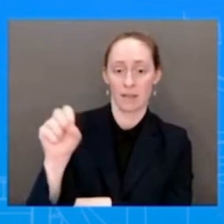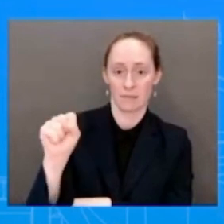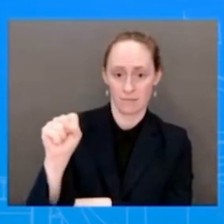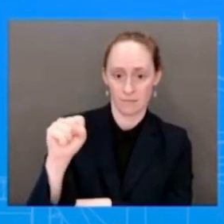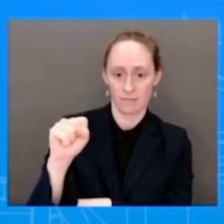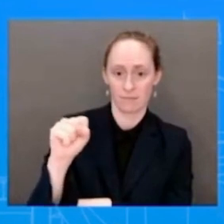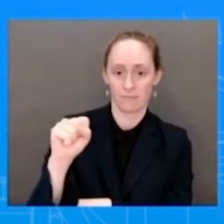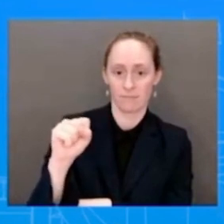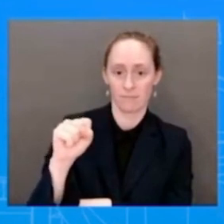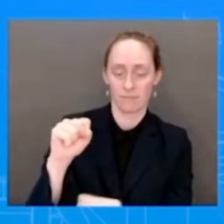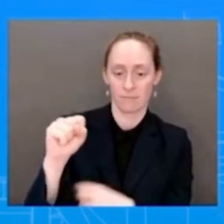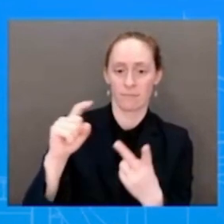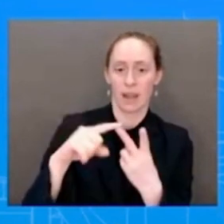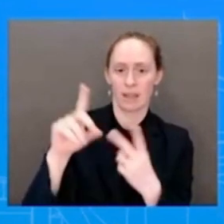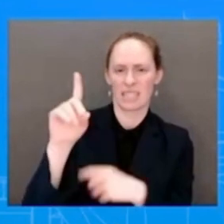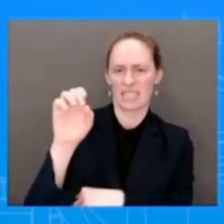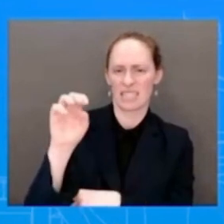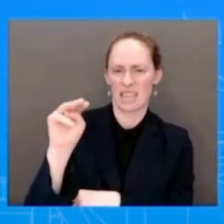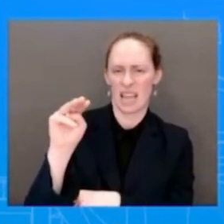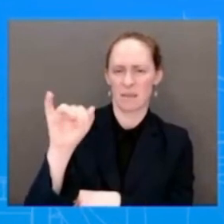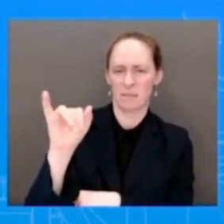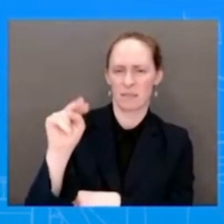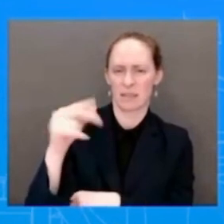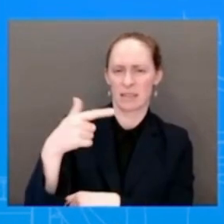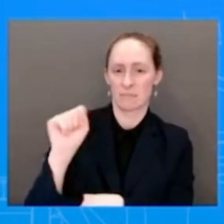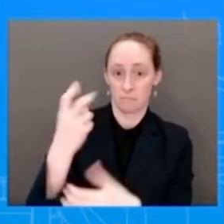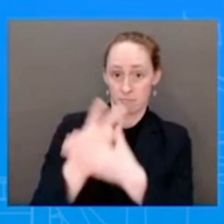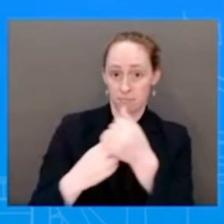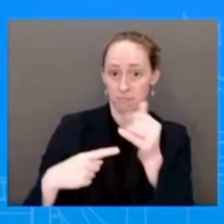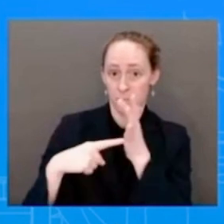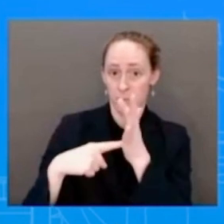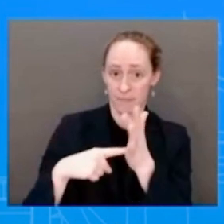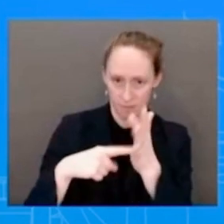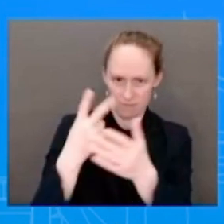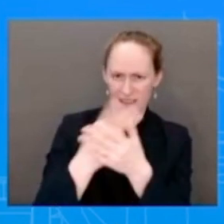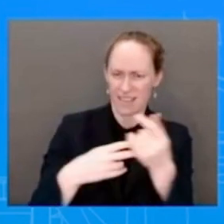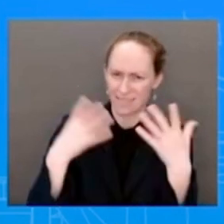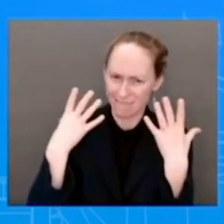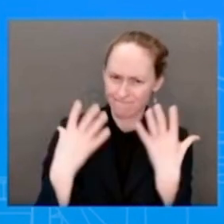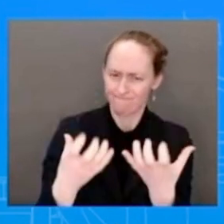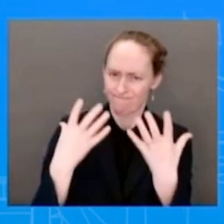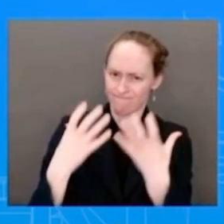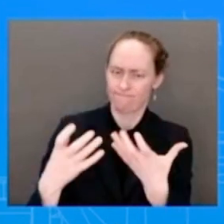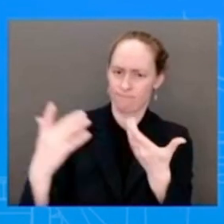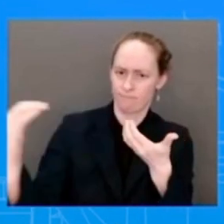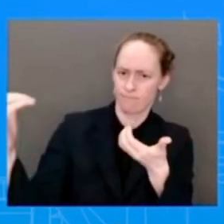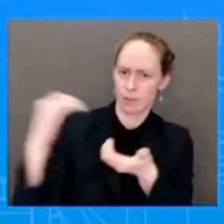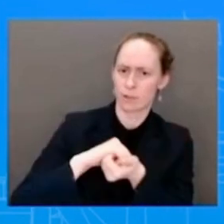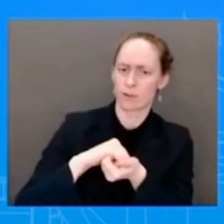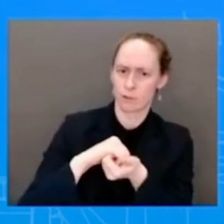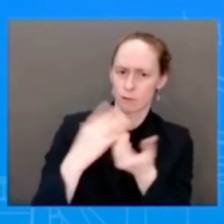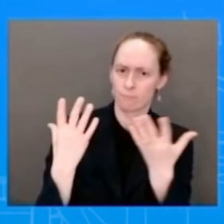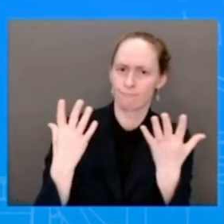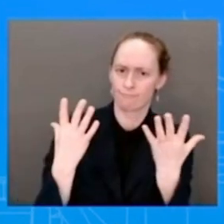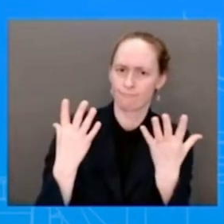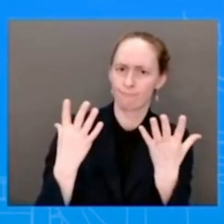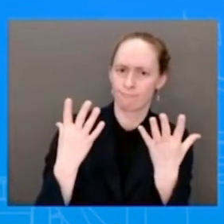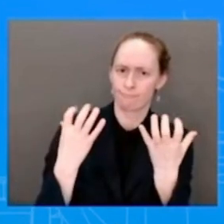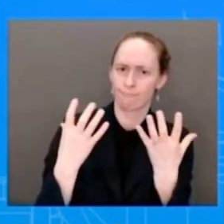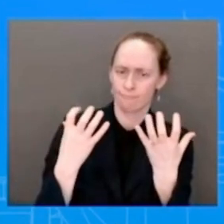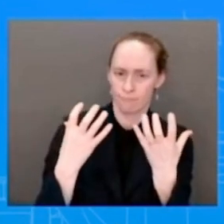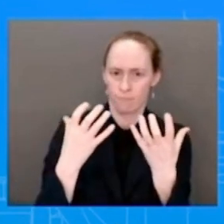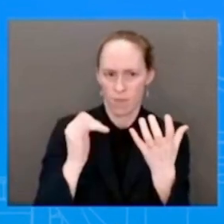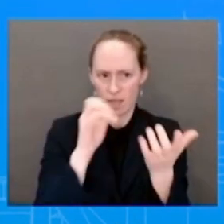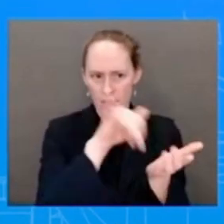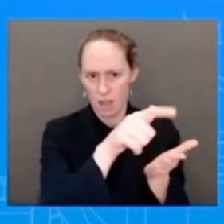in the House. So who does the White House see as your best partners in the House on that legislation? And also, are there